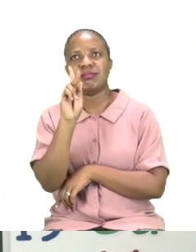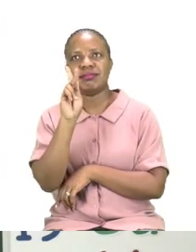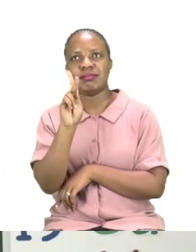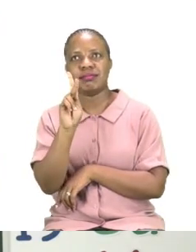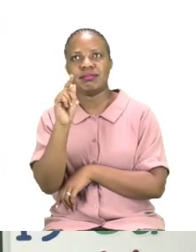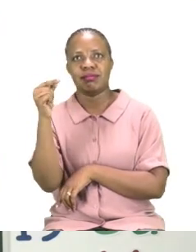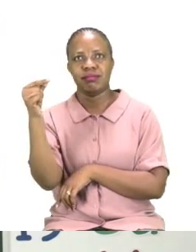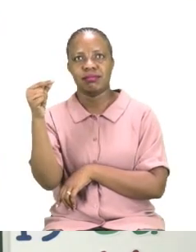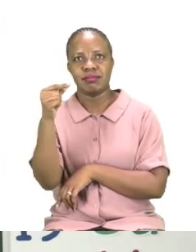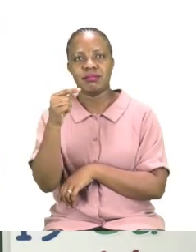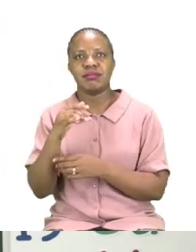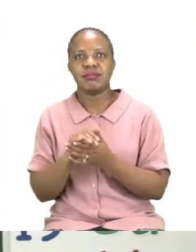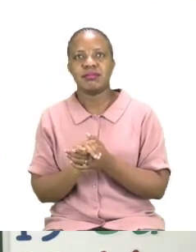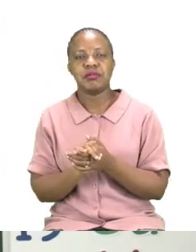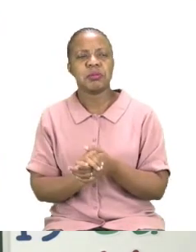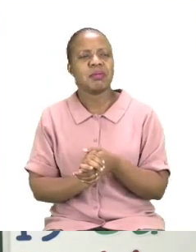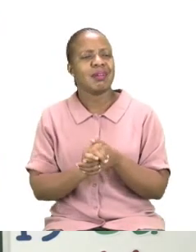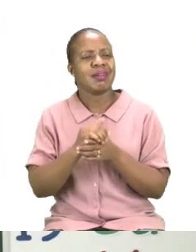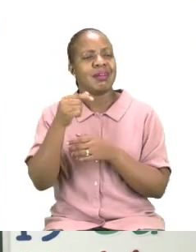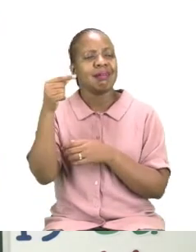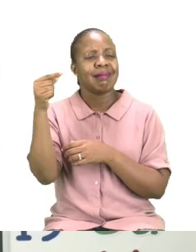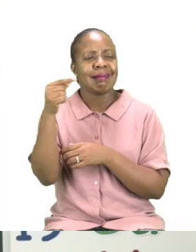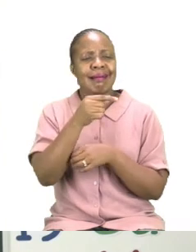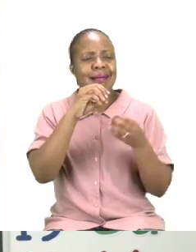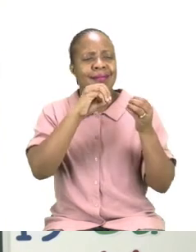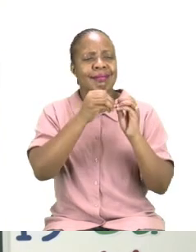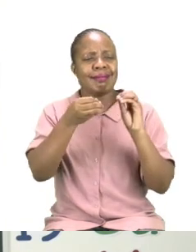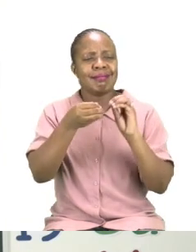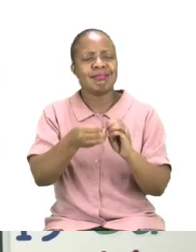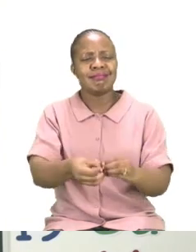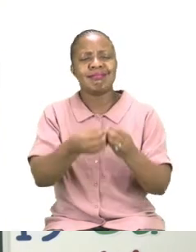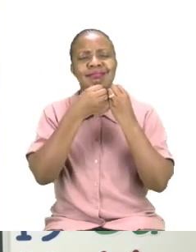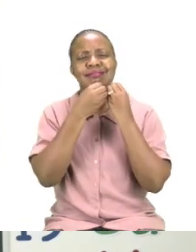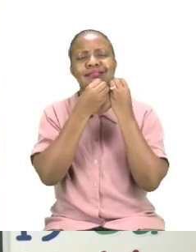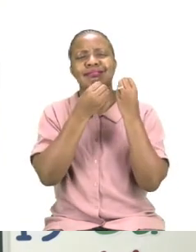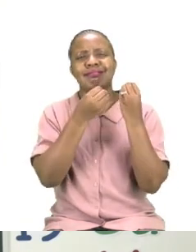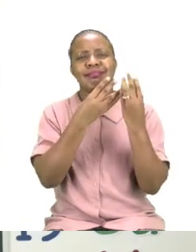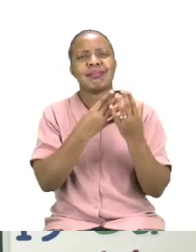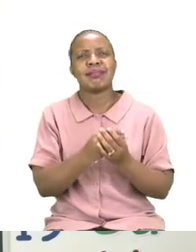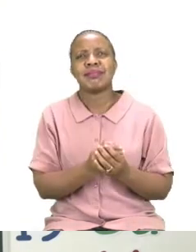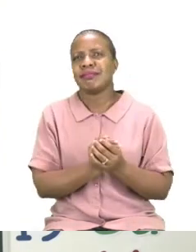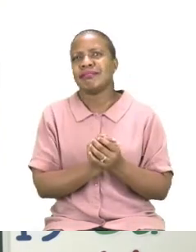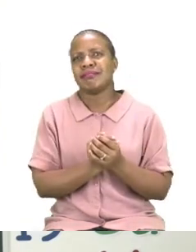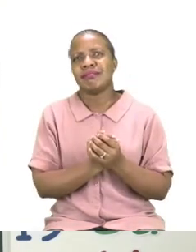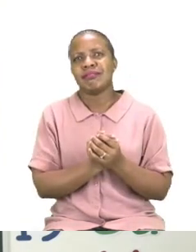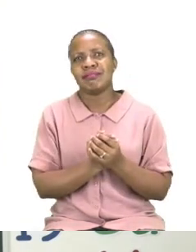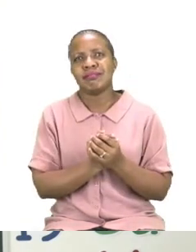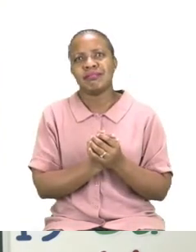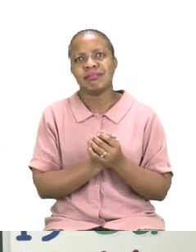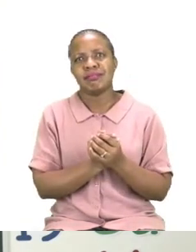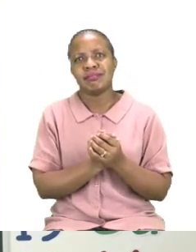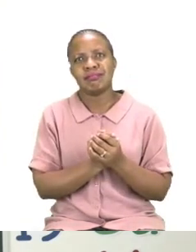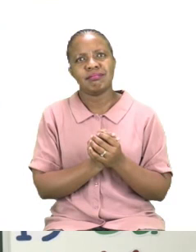lot of grams, if they don't get up to a thousand, then they don't reach up